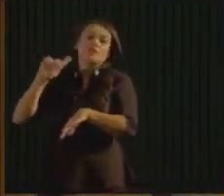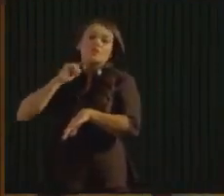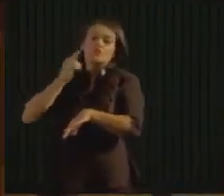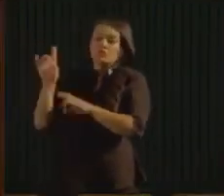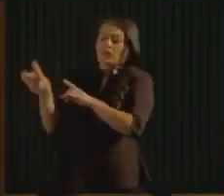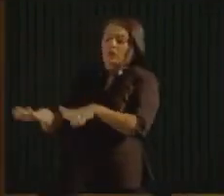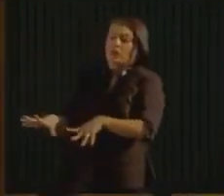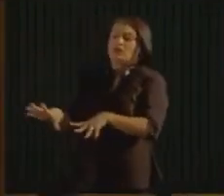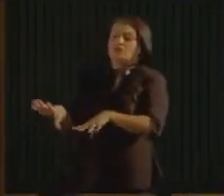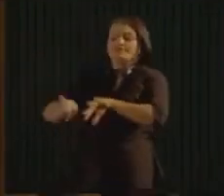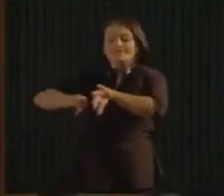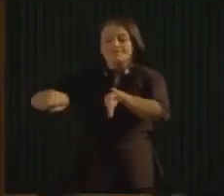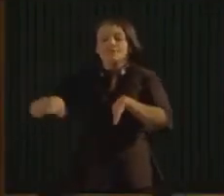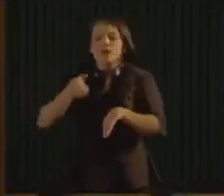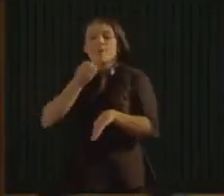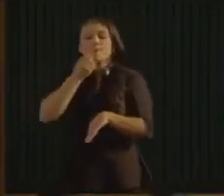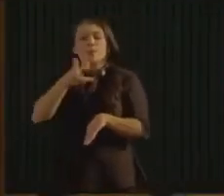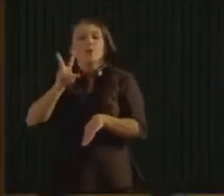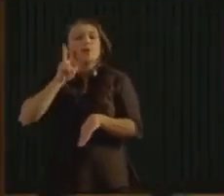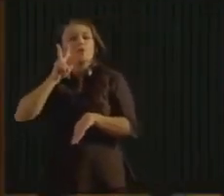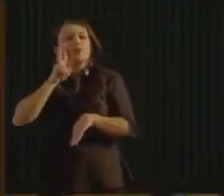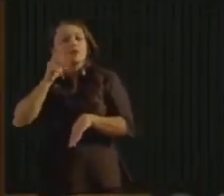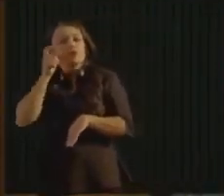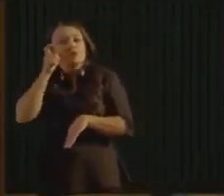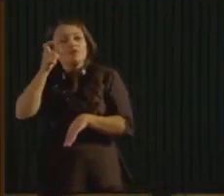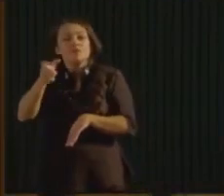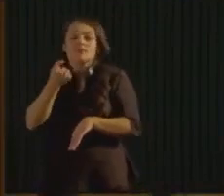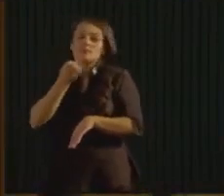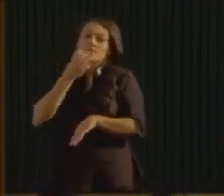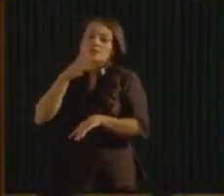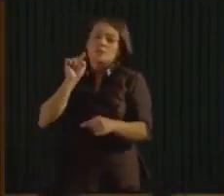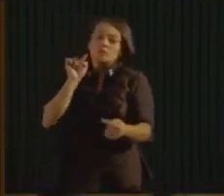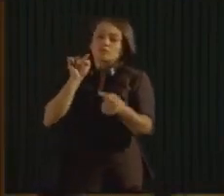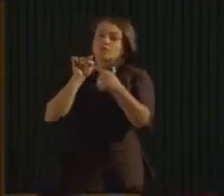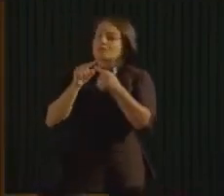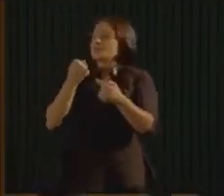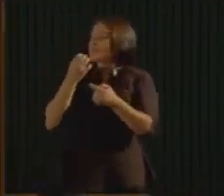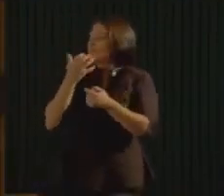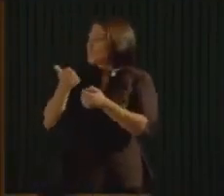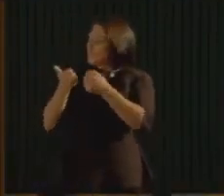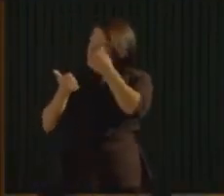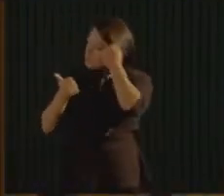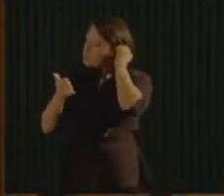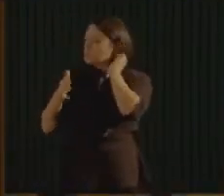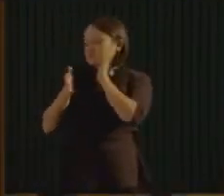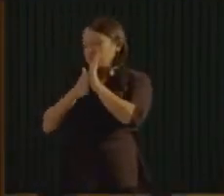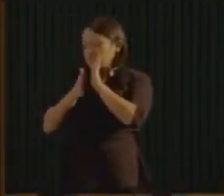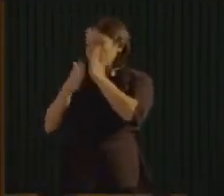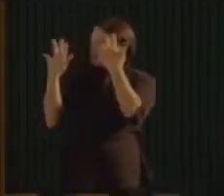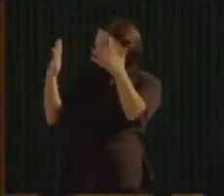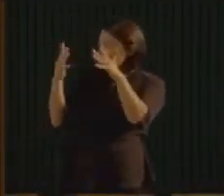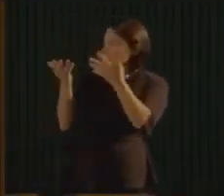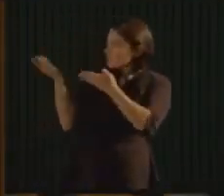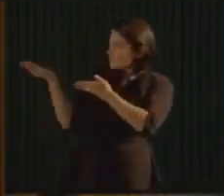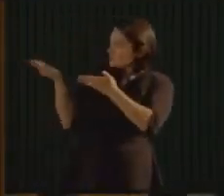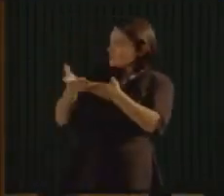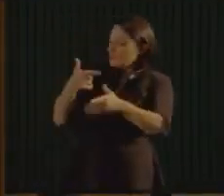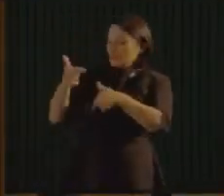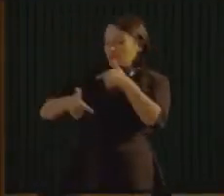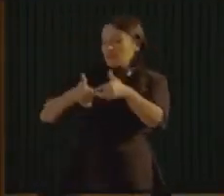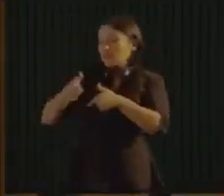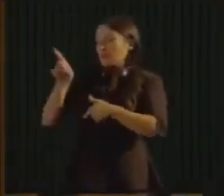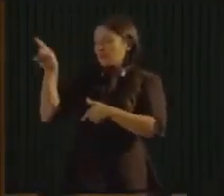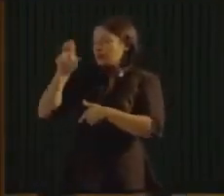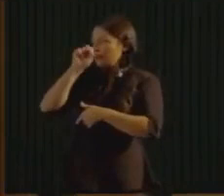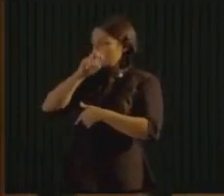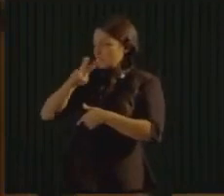much more easy to do to do work to design correctly. So, thanks for all this work you've been doing. It's